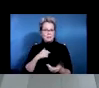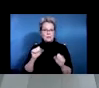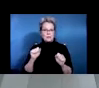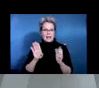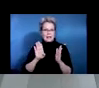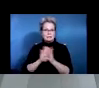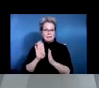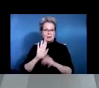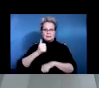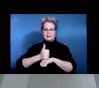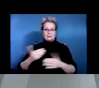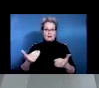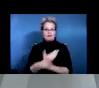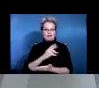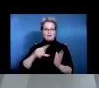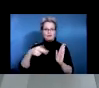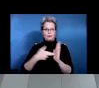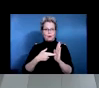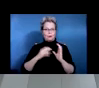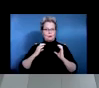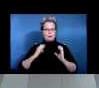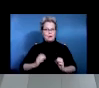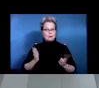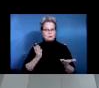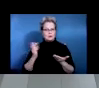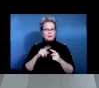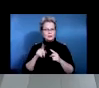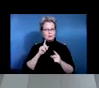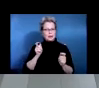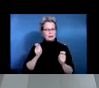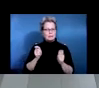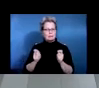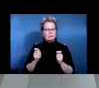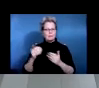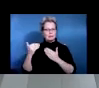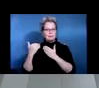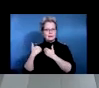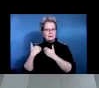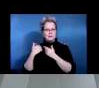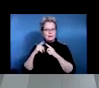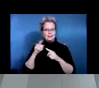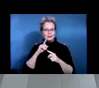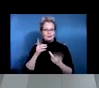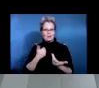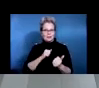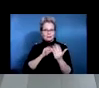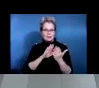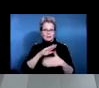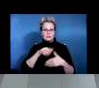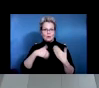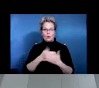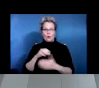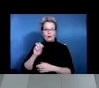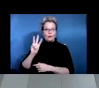or he'll be at a customer service role with modified duties in order to address all the warehouse related issues. And he's the perfect